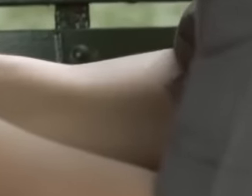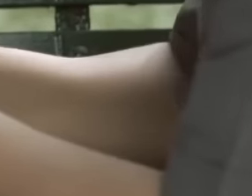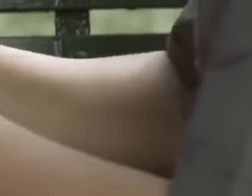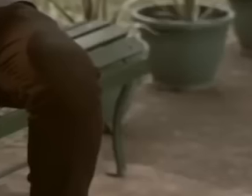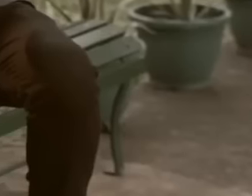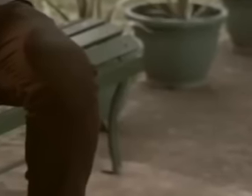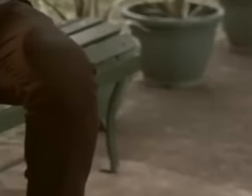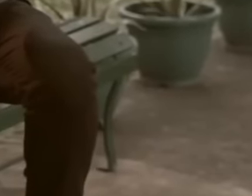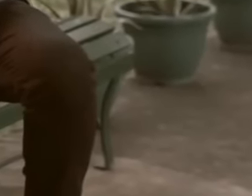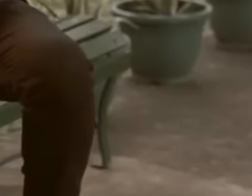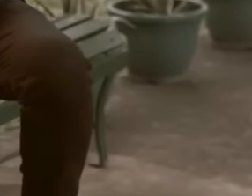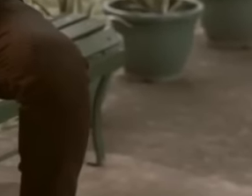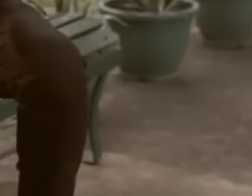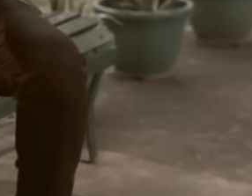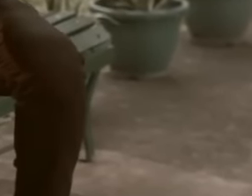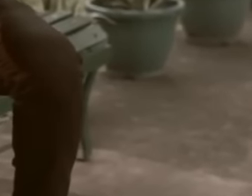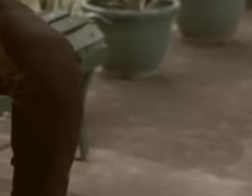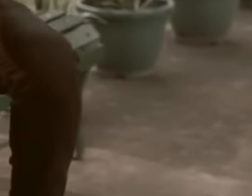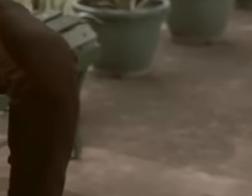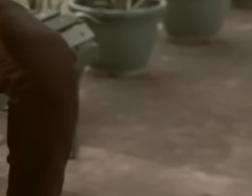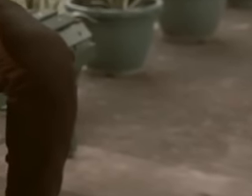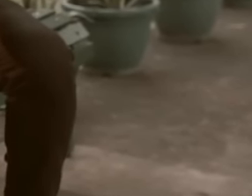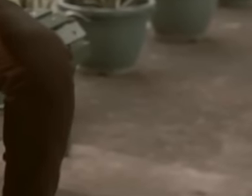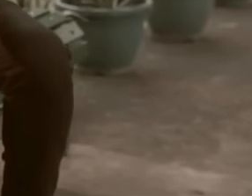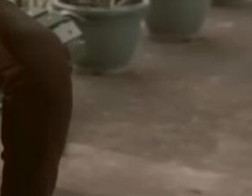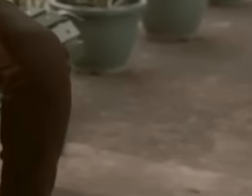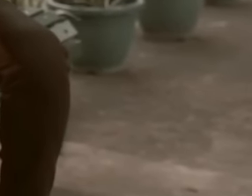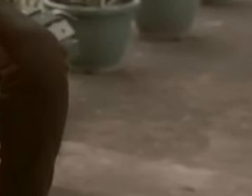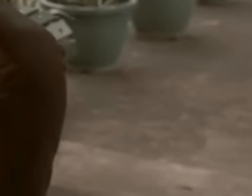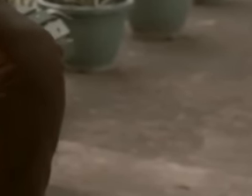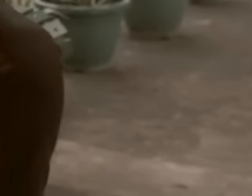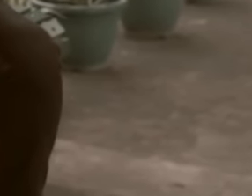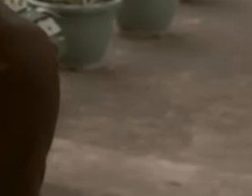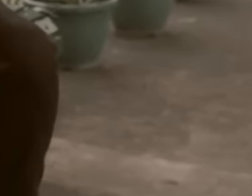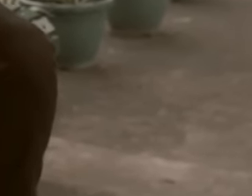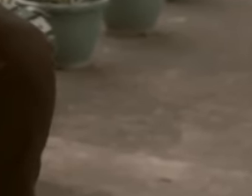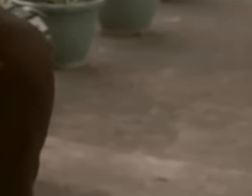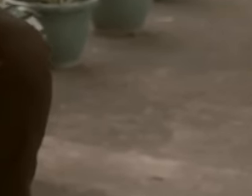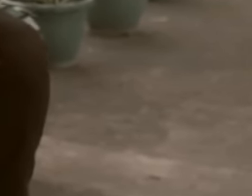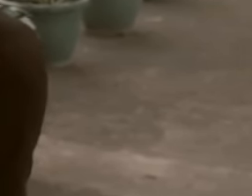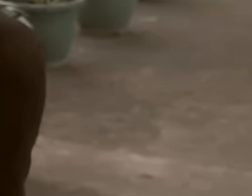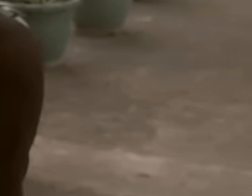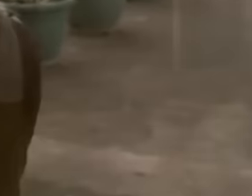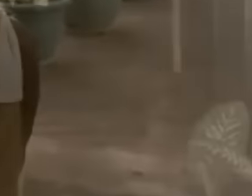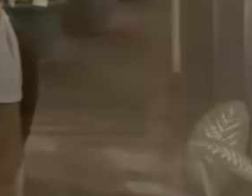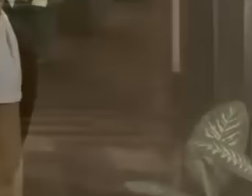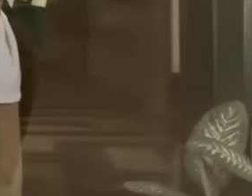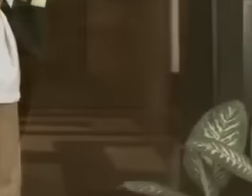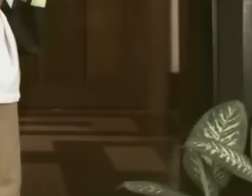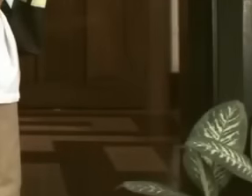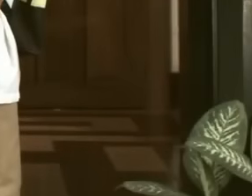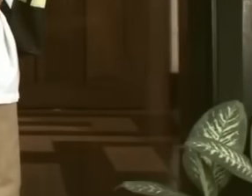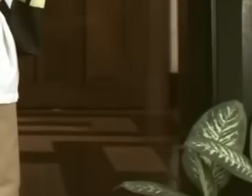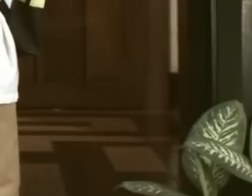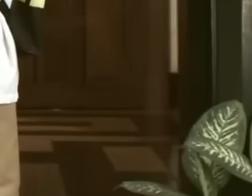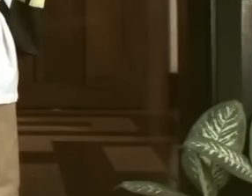Sandali lang ang dilig